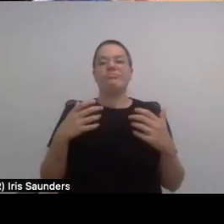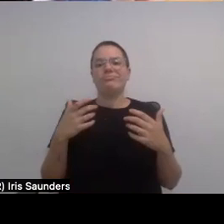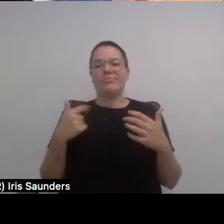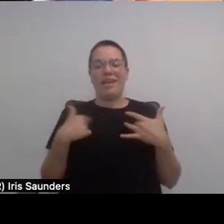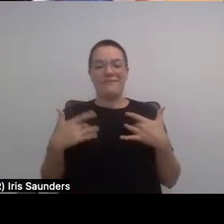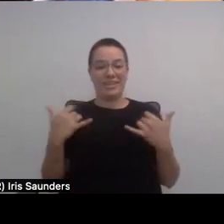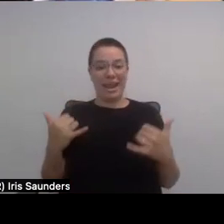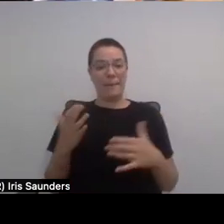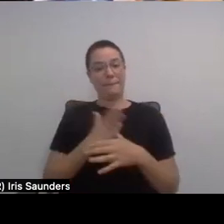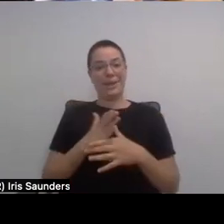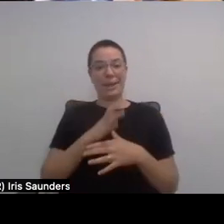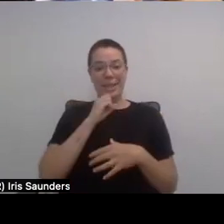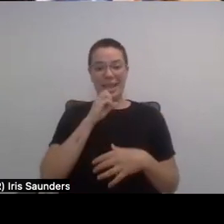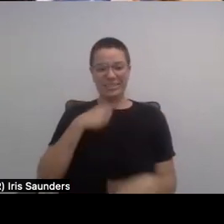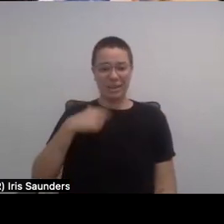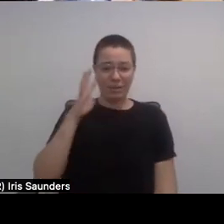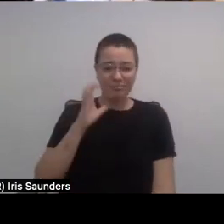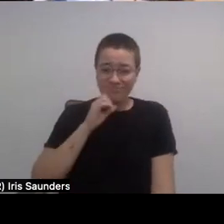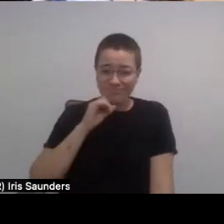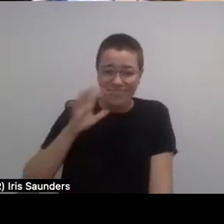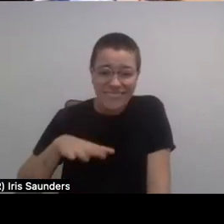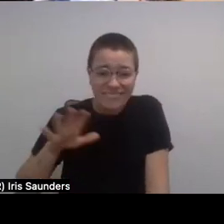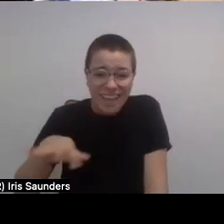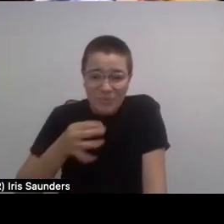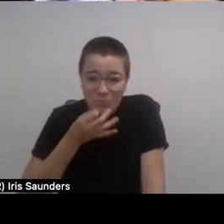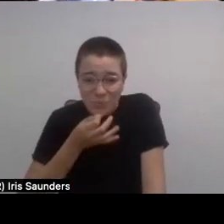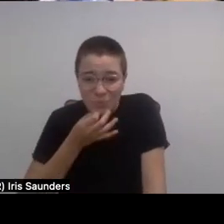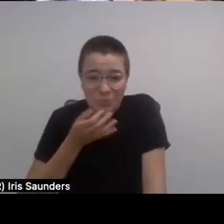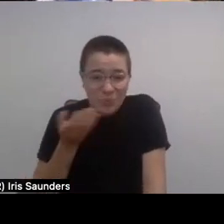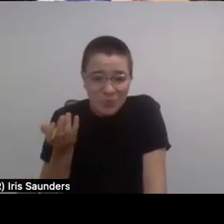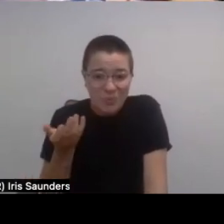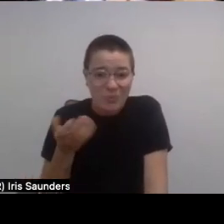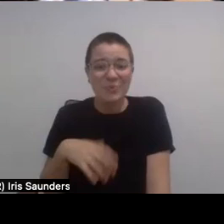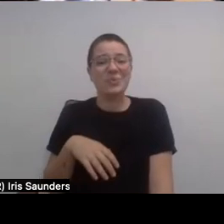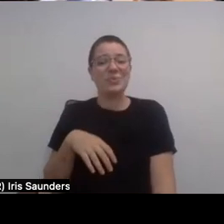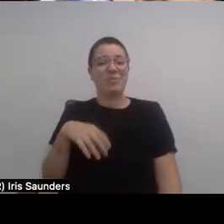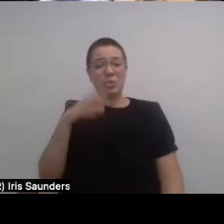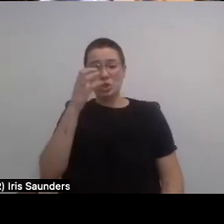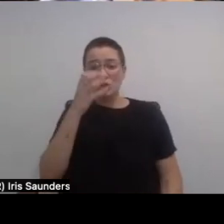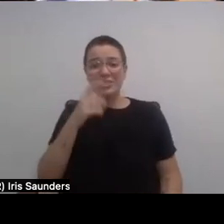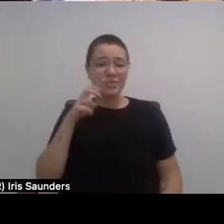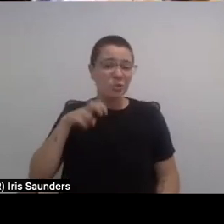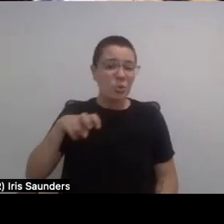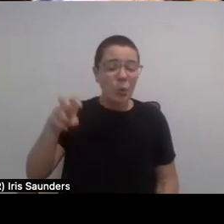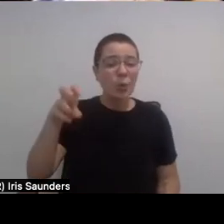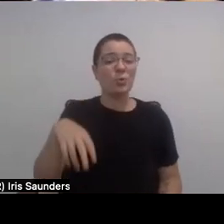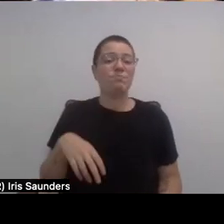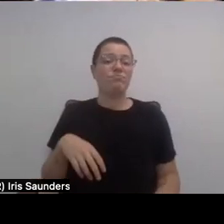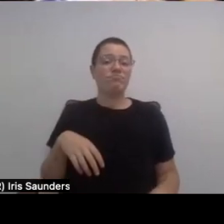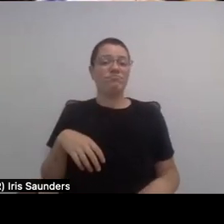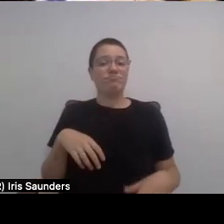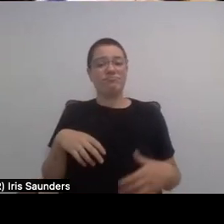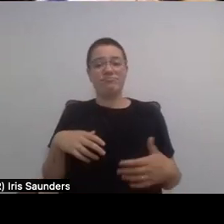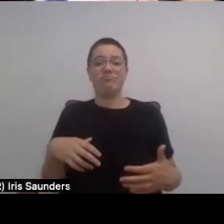middle-aged. I'm going to be 55 in five days, and Omnium Circus is touring, and I'm, you know,